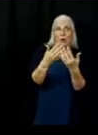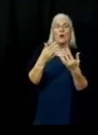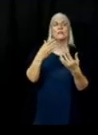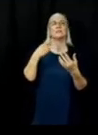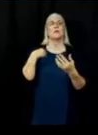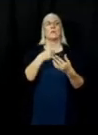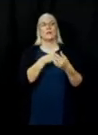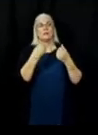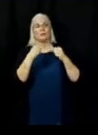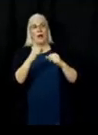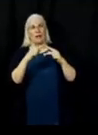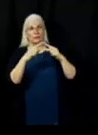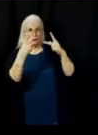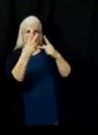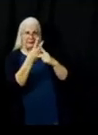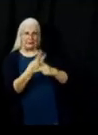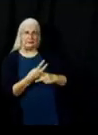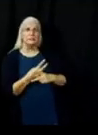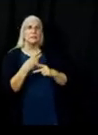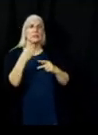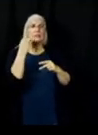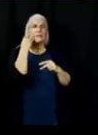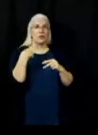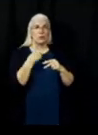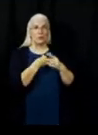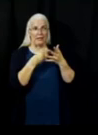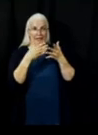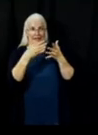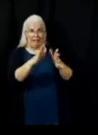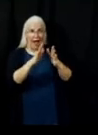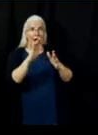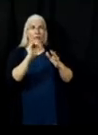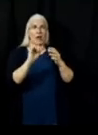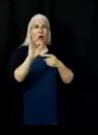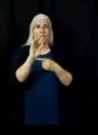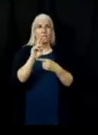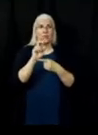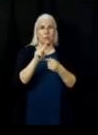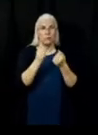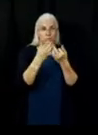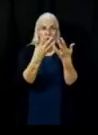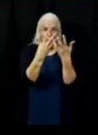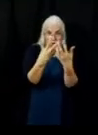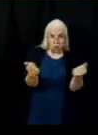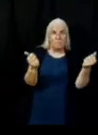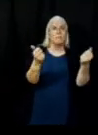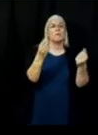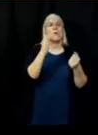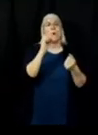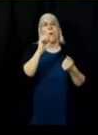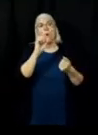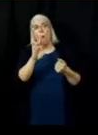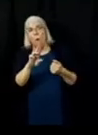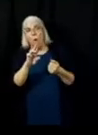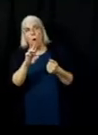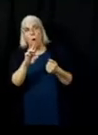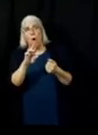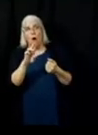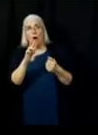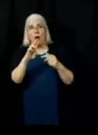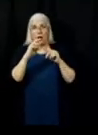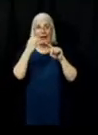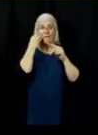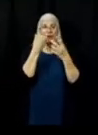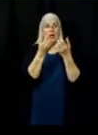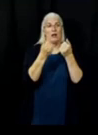and consume that, because the sooner we get that consumed, the higher probability it will not threaten our line and